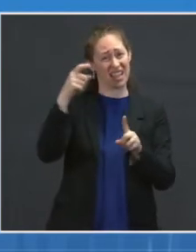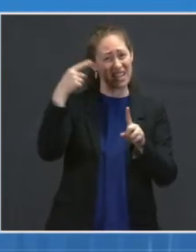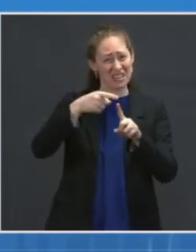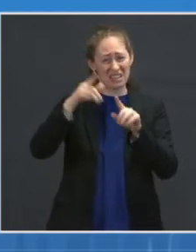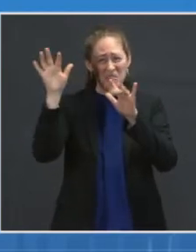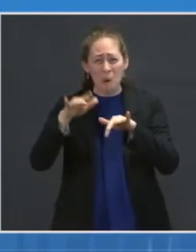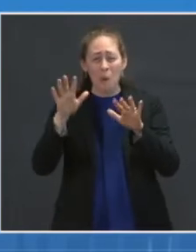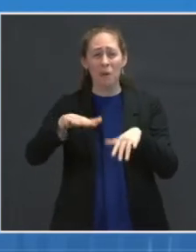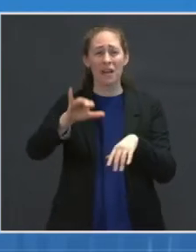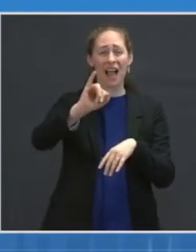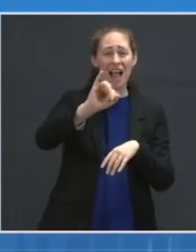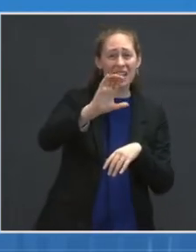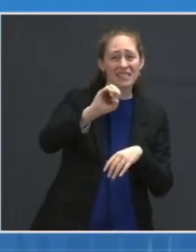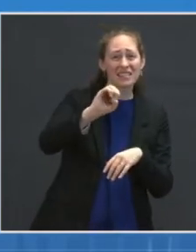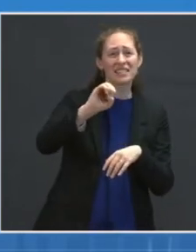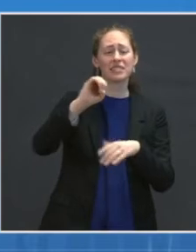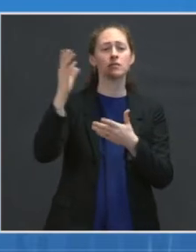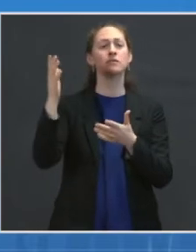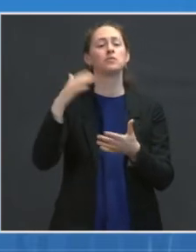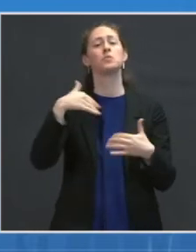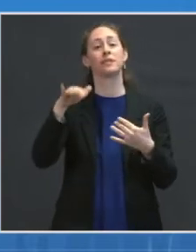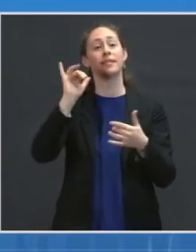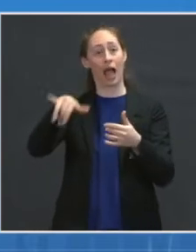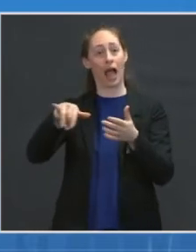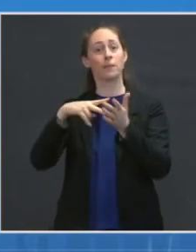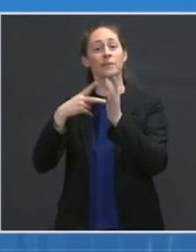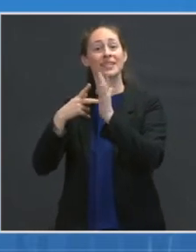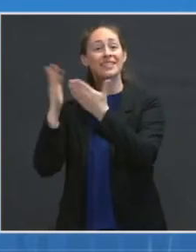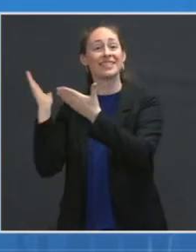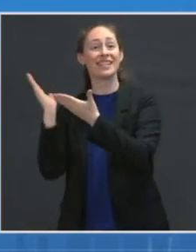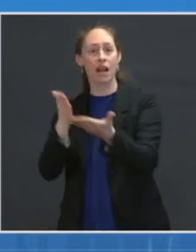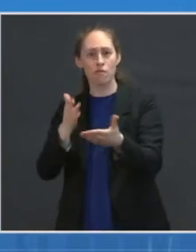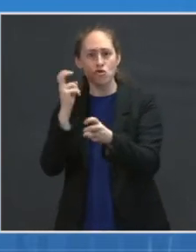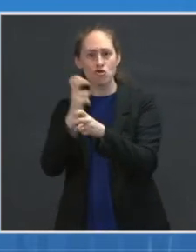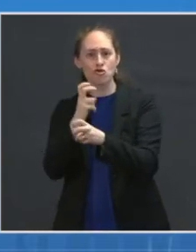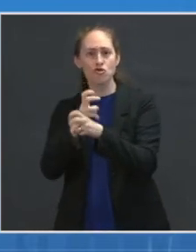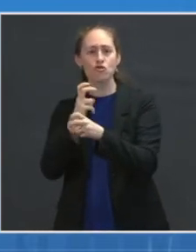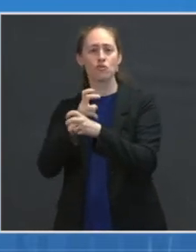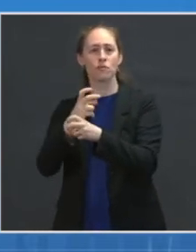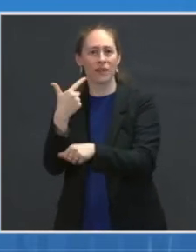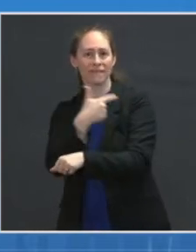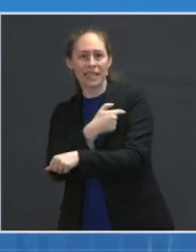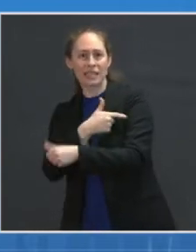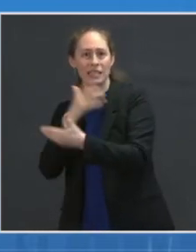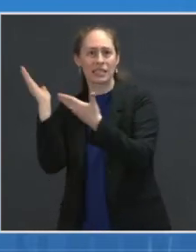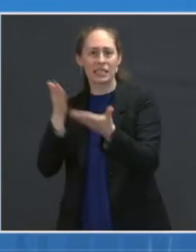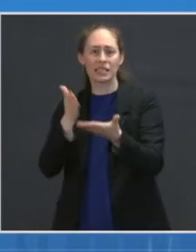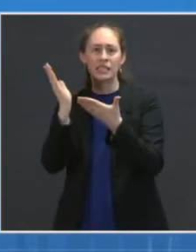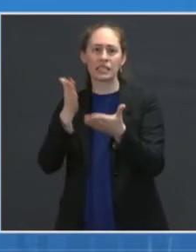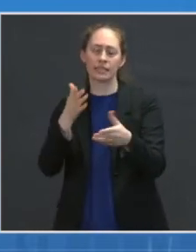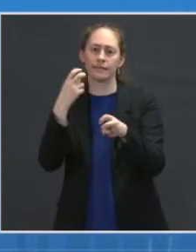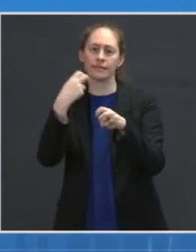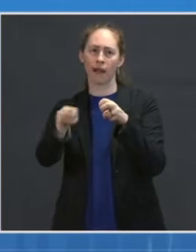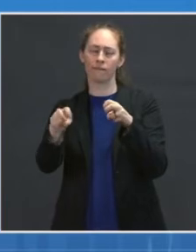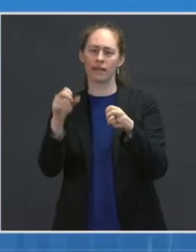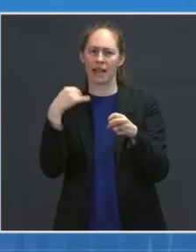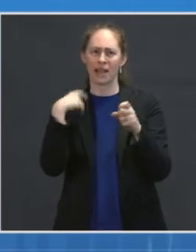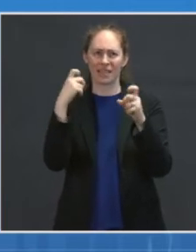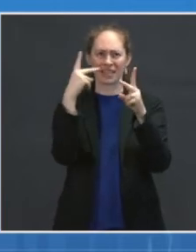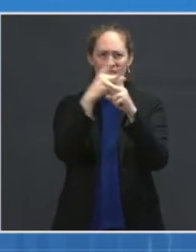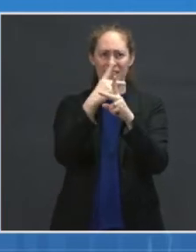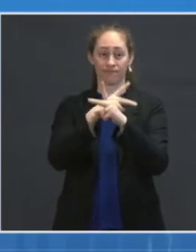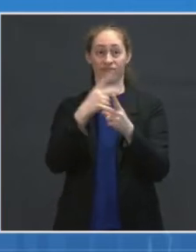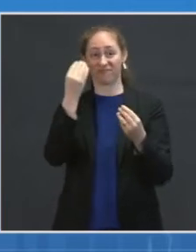administration and how we intend to catch up. As of now, we have a backlog of about six million doses